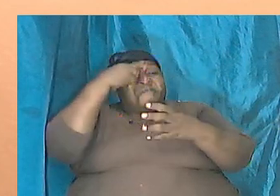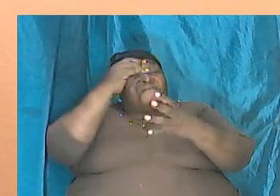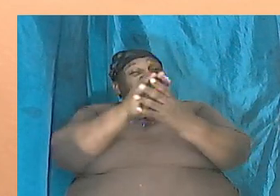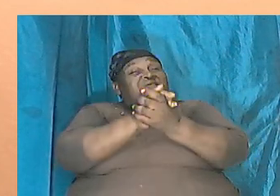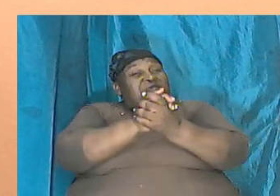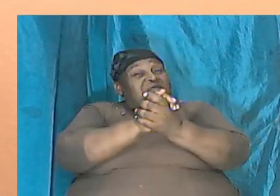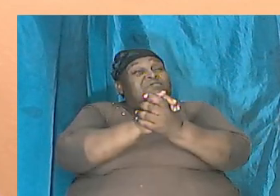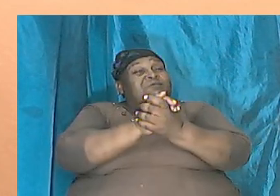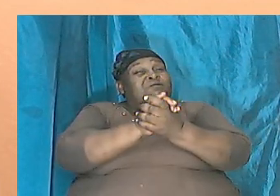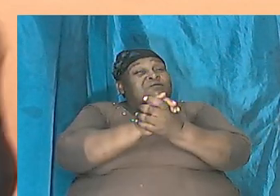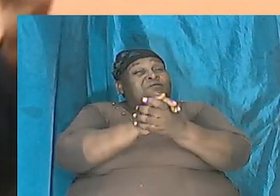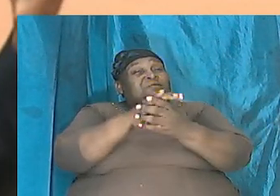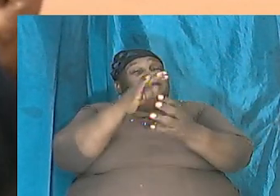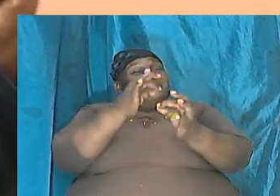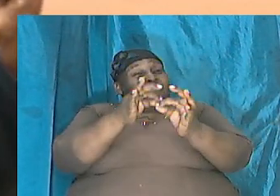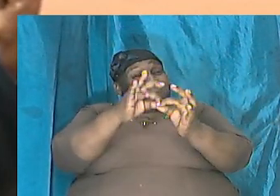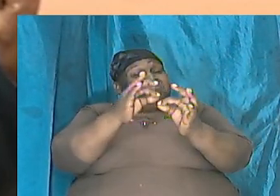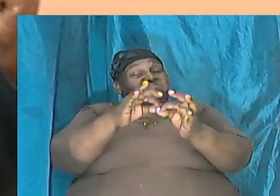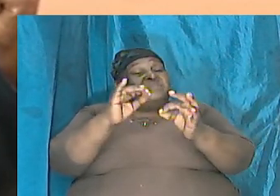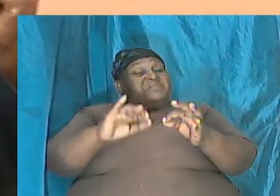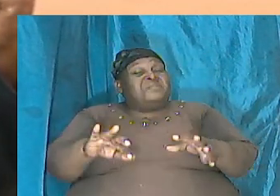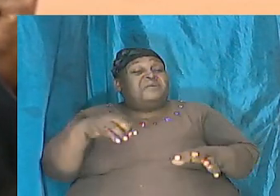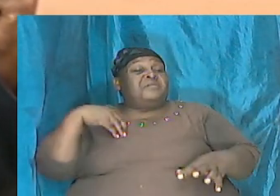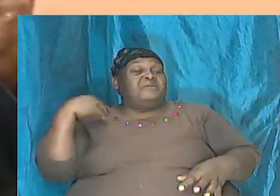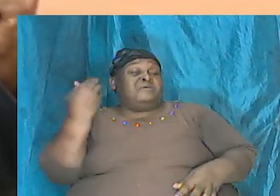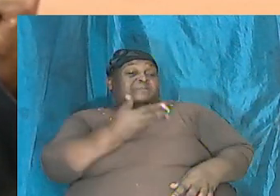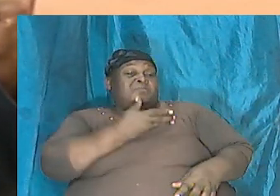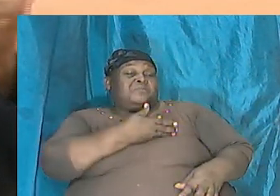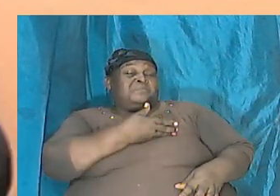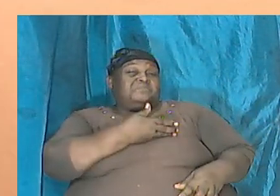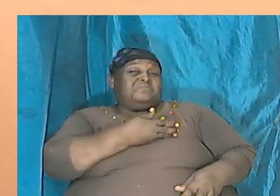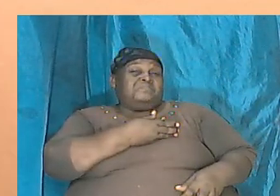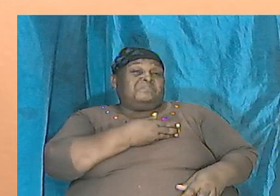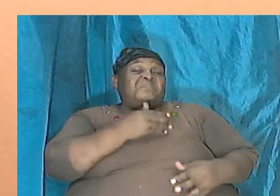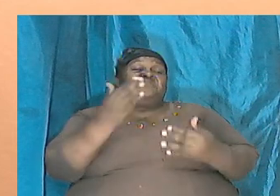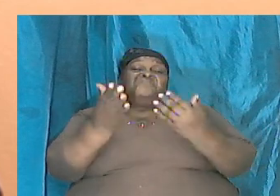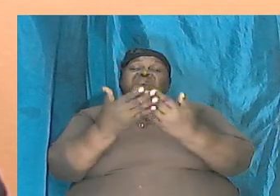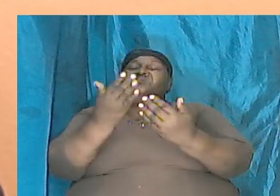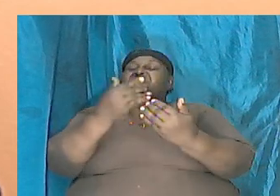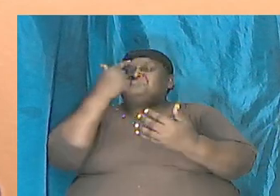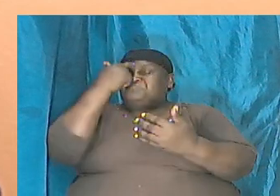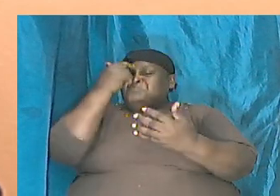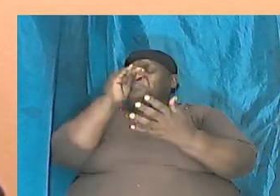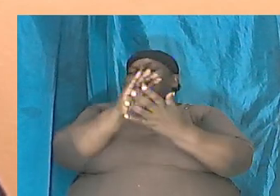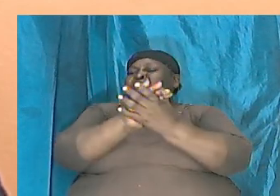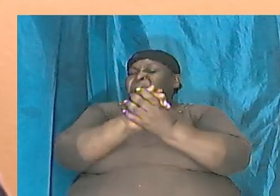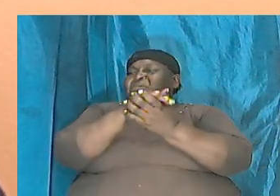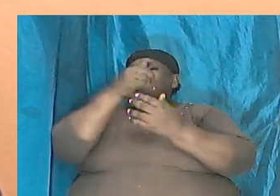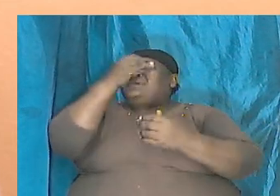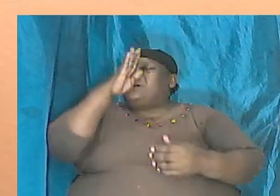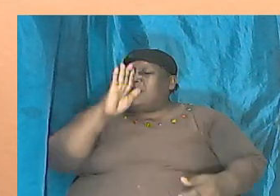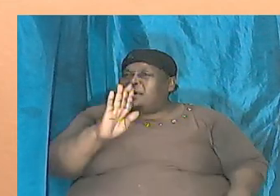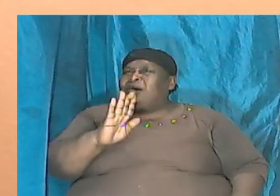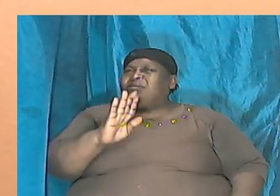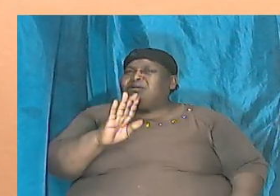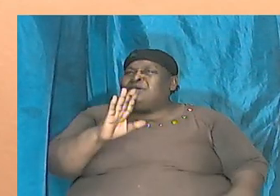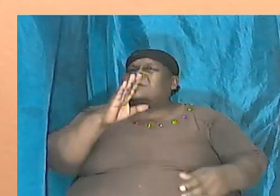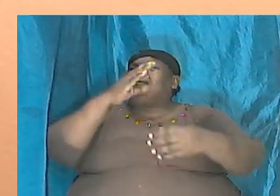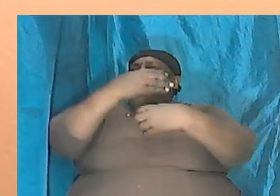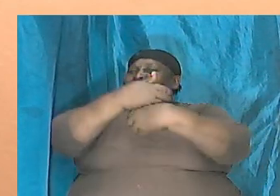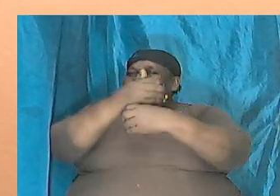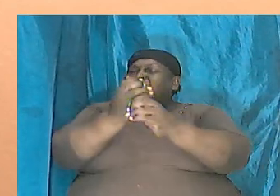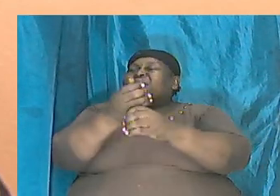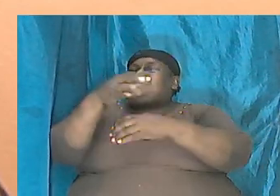It is easier, brothers and sisters, to believe that God created the